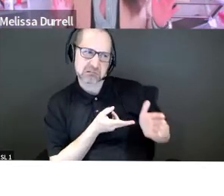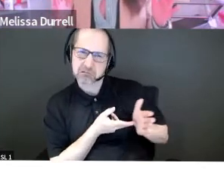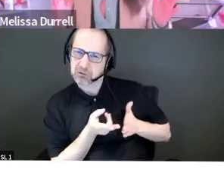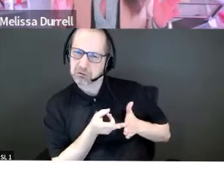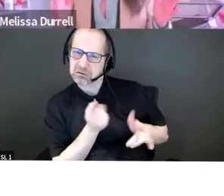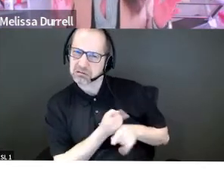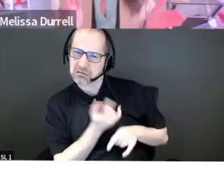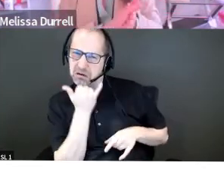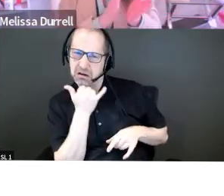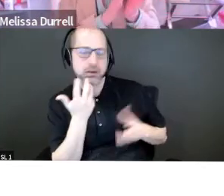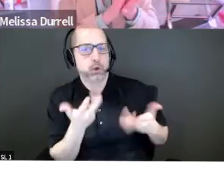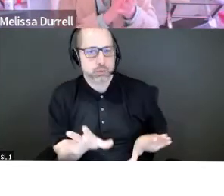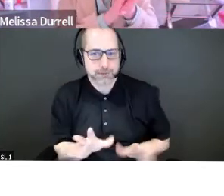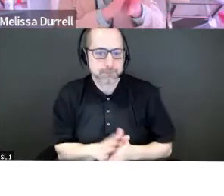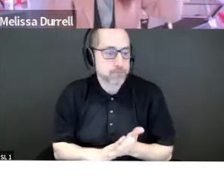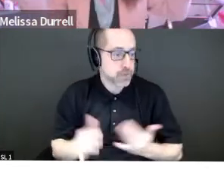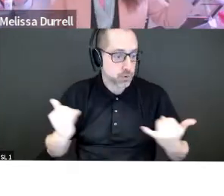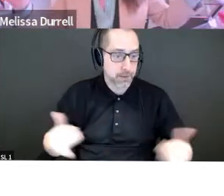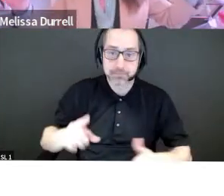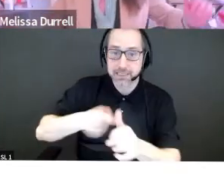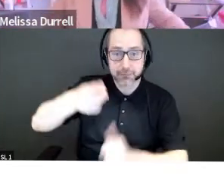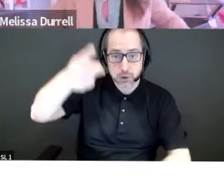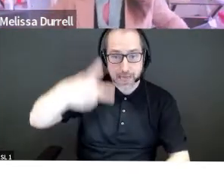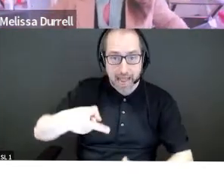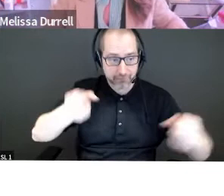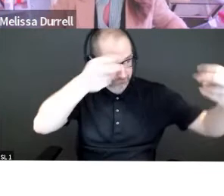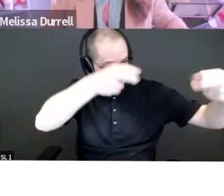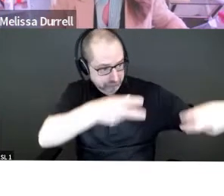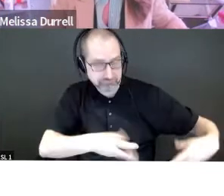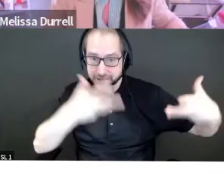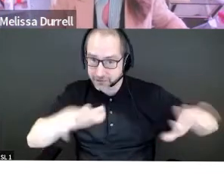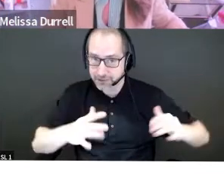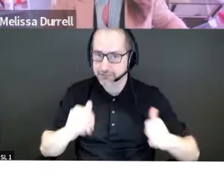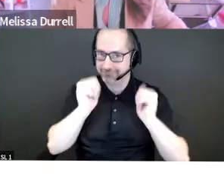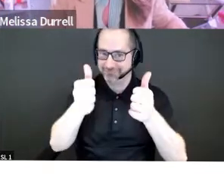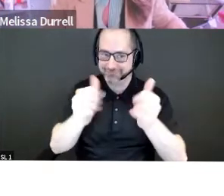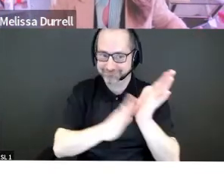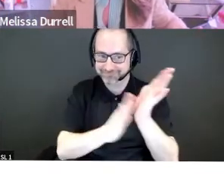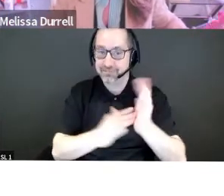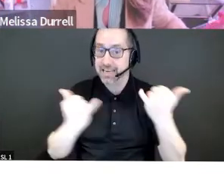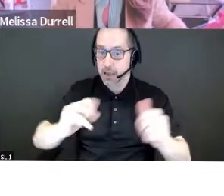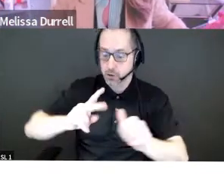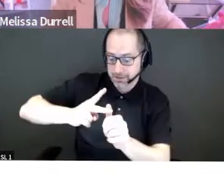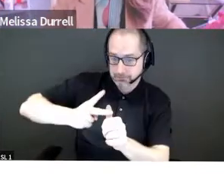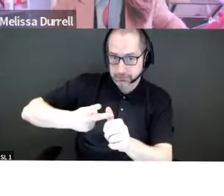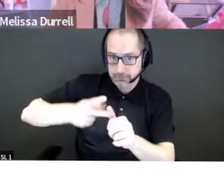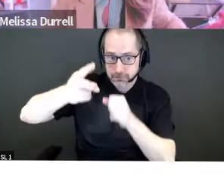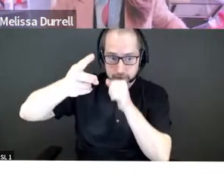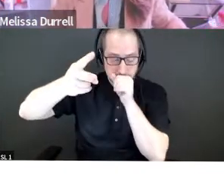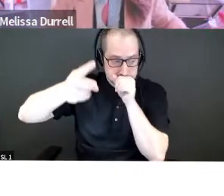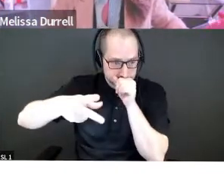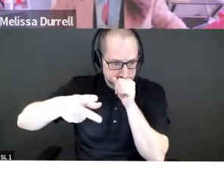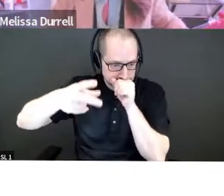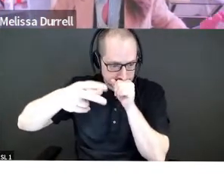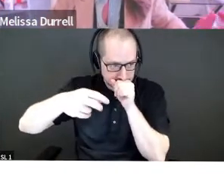the first half of the pitch. Well done, everyone. Now we move on to the second half. And really what we're trying to do here, now we're in the cell.